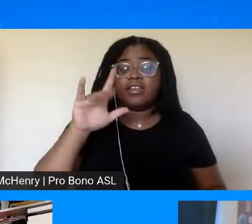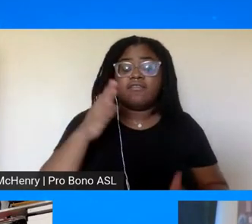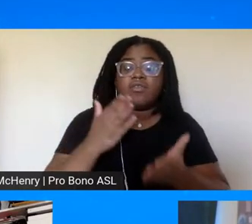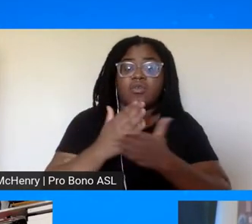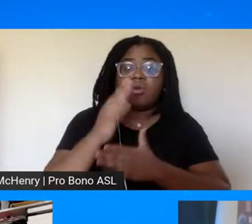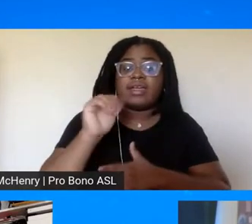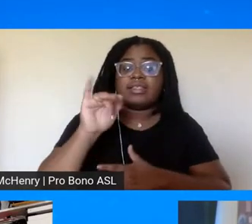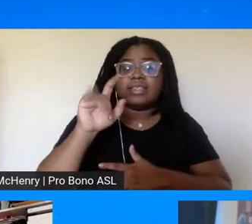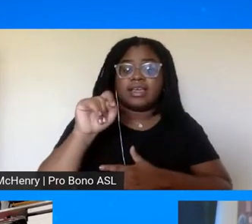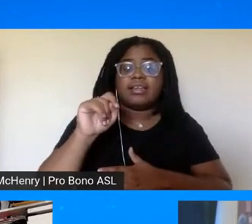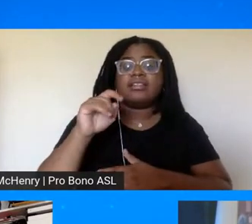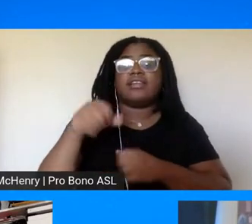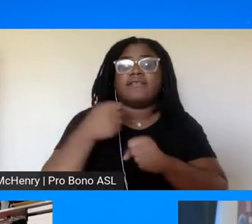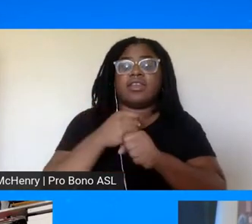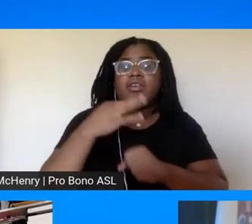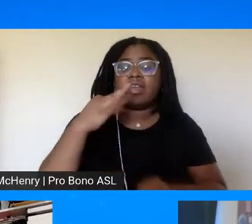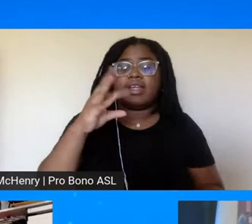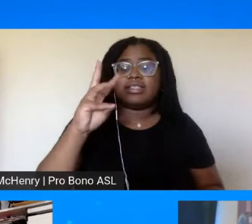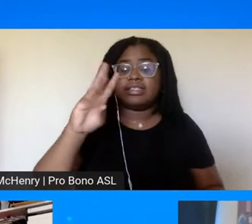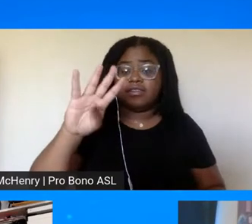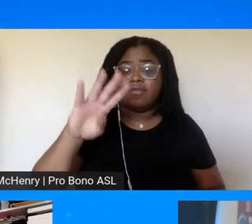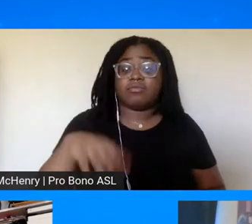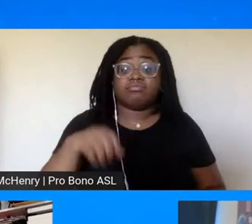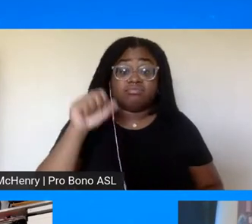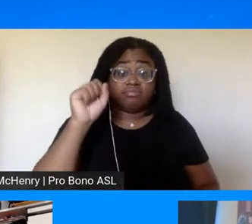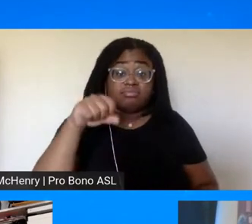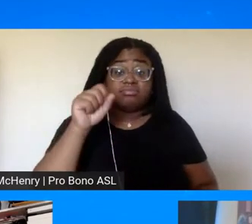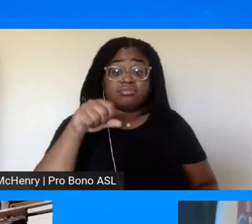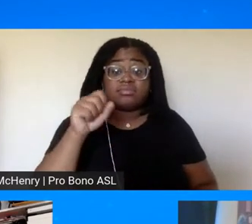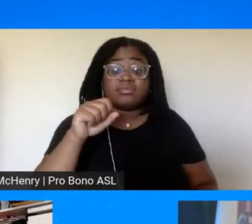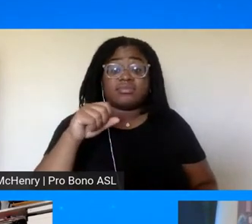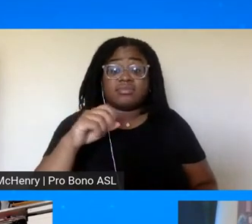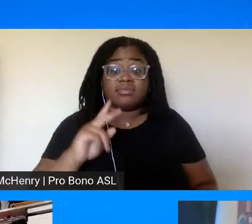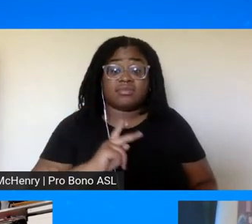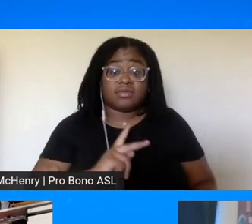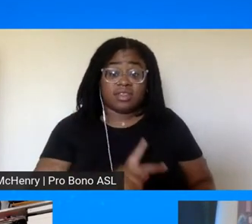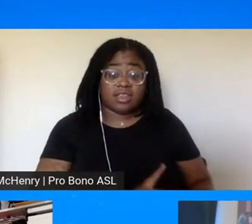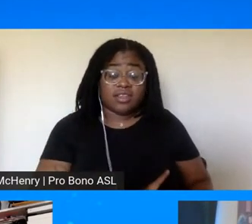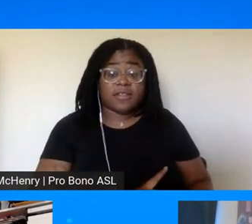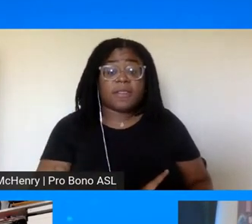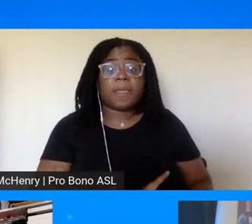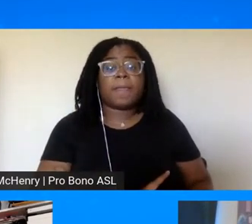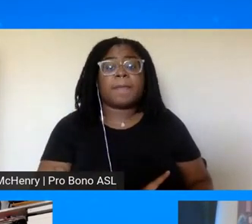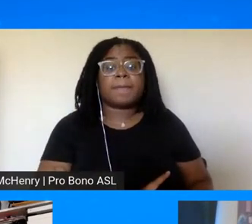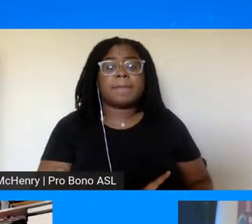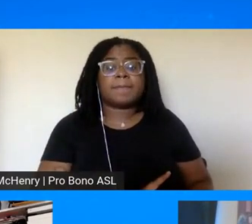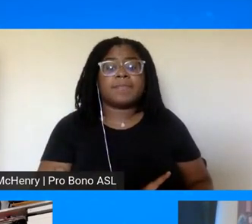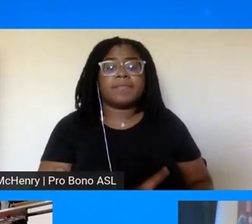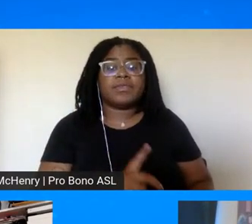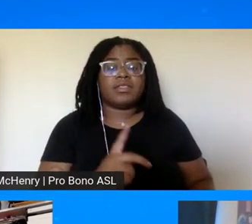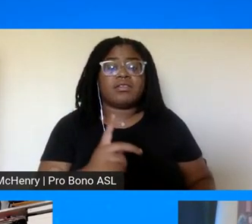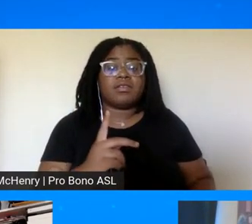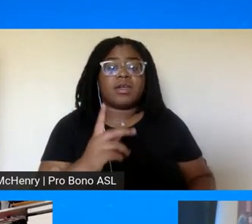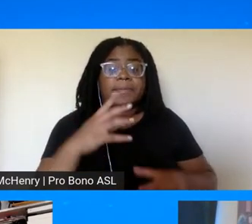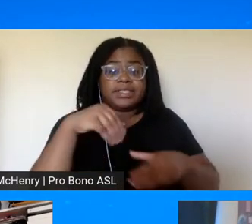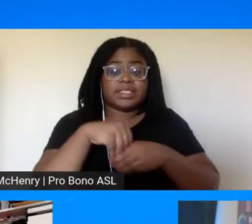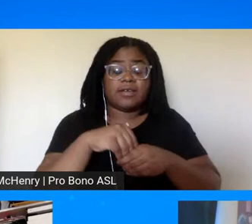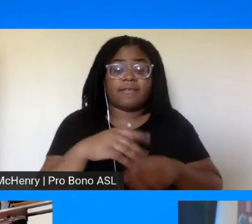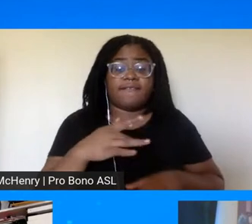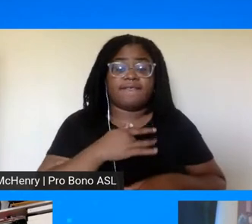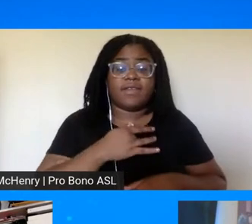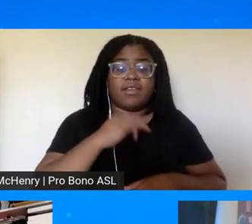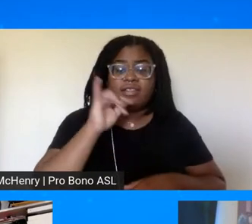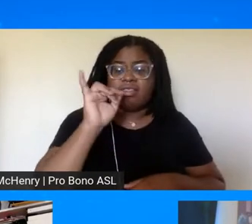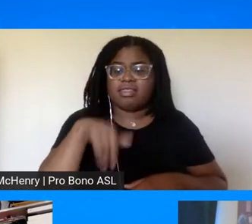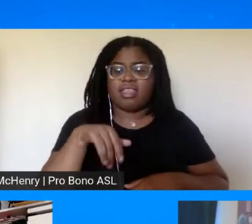yeah and dr king that's why the the afl and cio participated because dr king felt that that's where we can